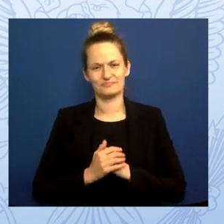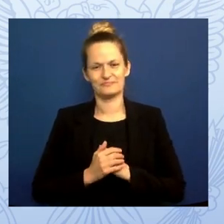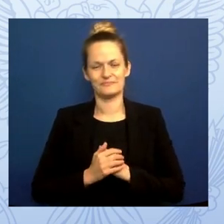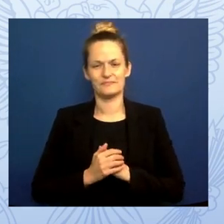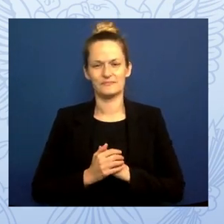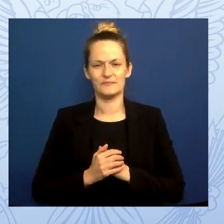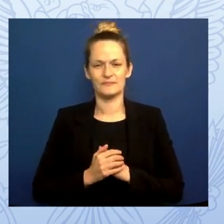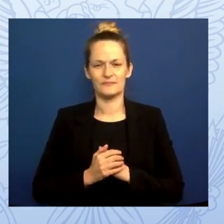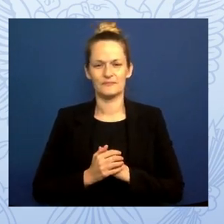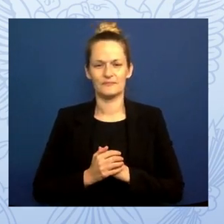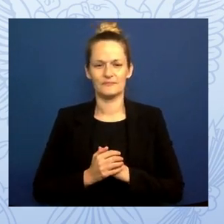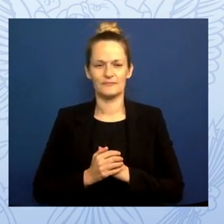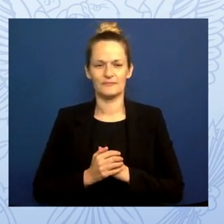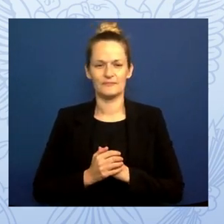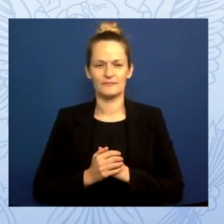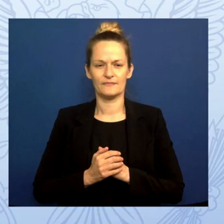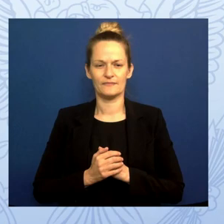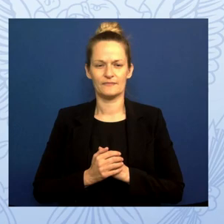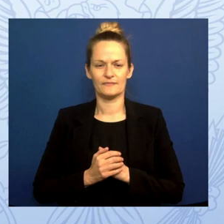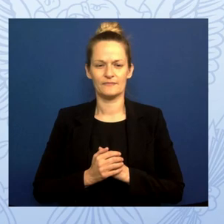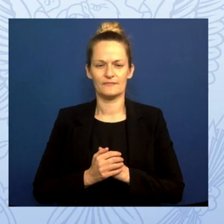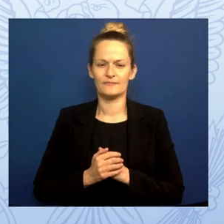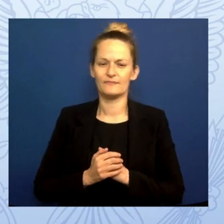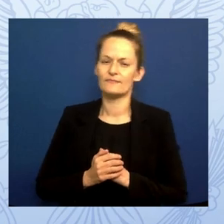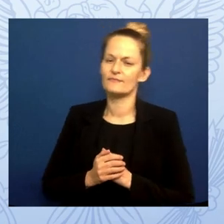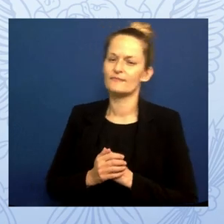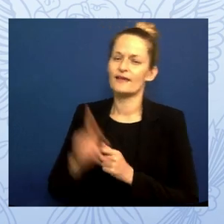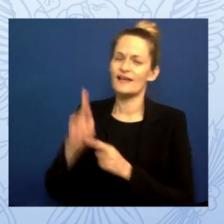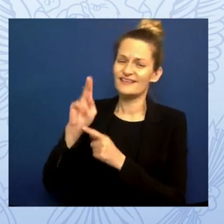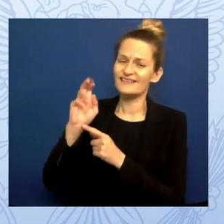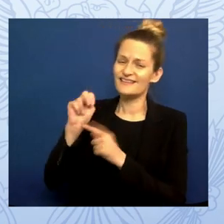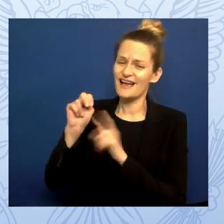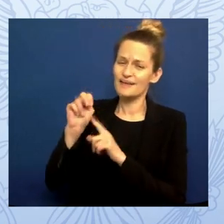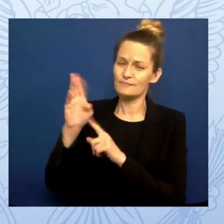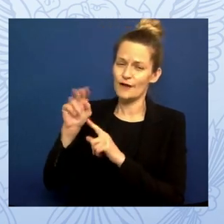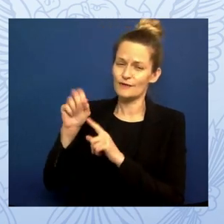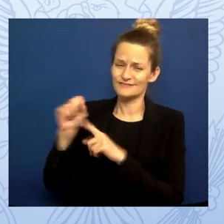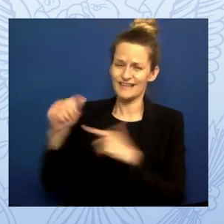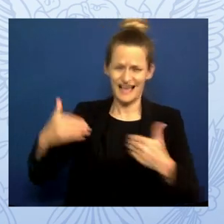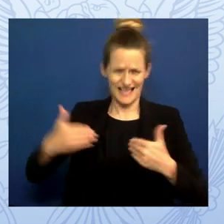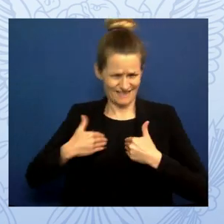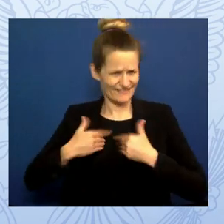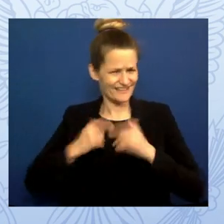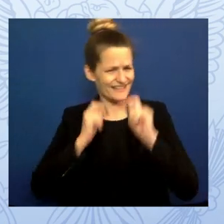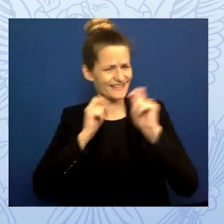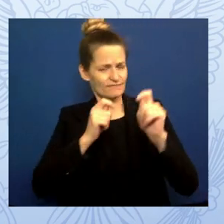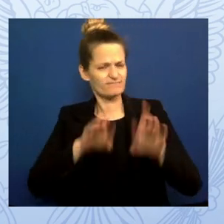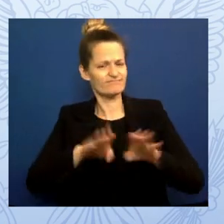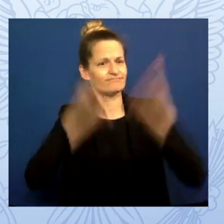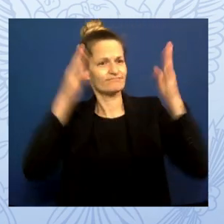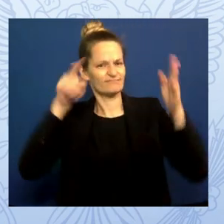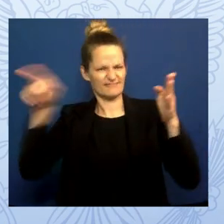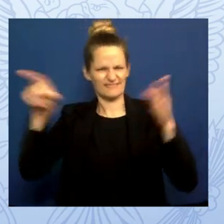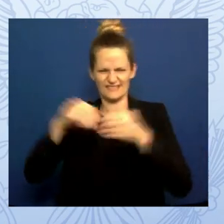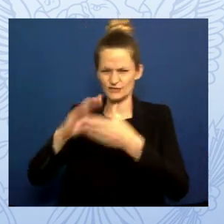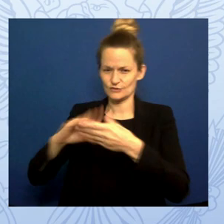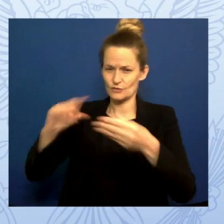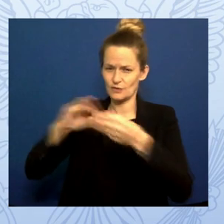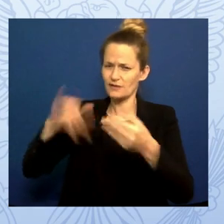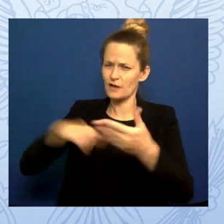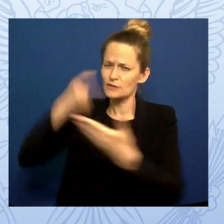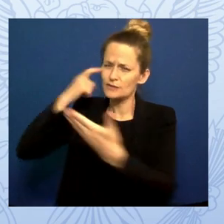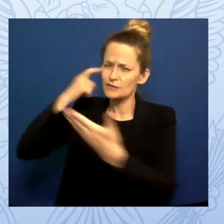Ken has such a gift for breaking open the stories that we don't always see. And I want to especially